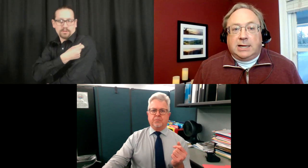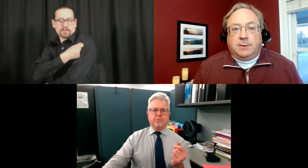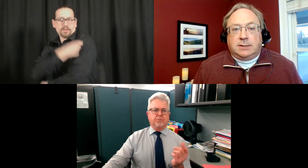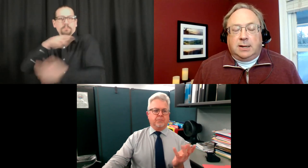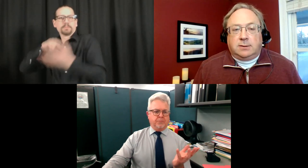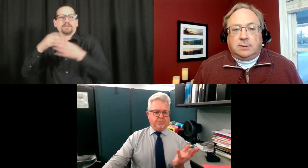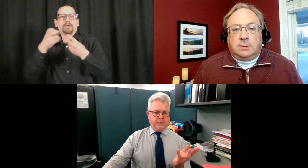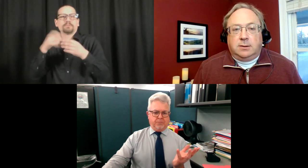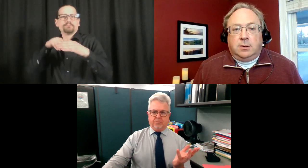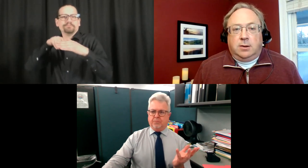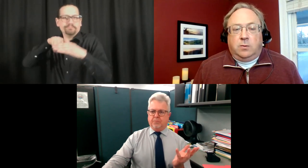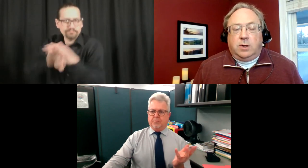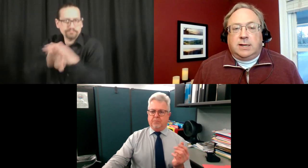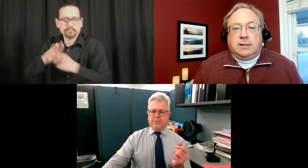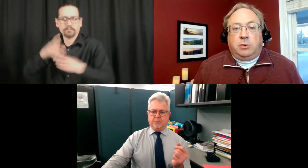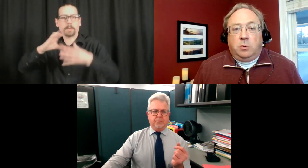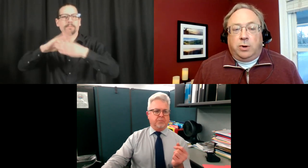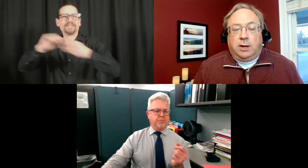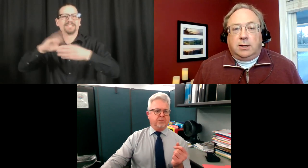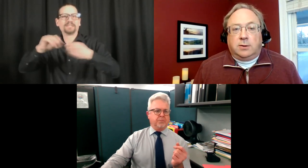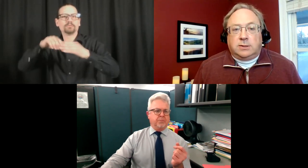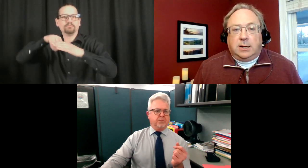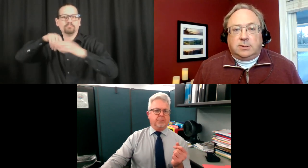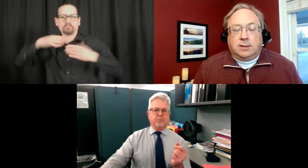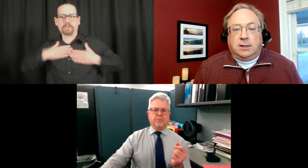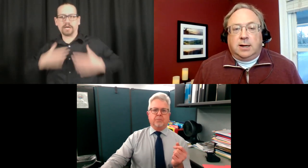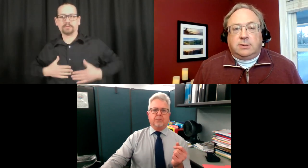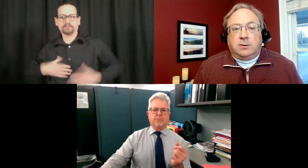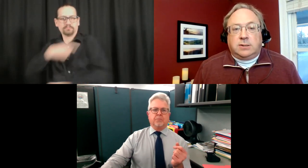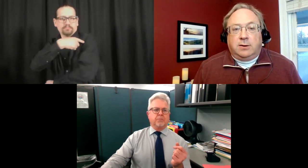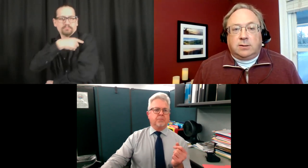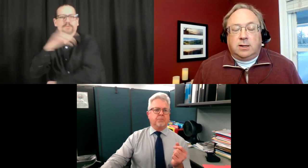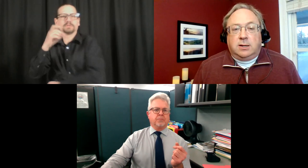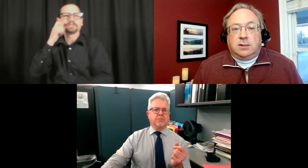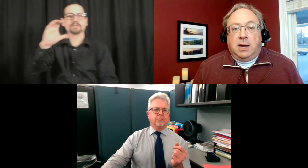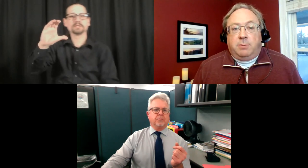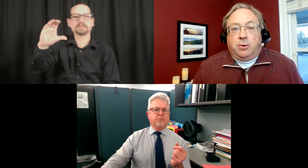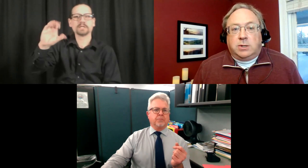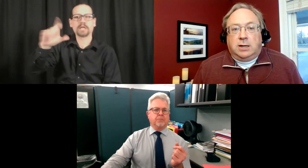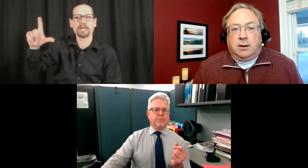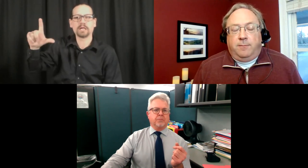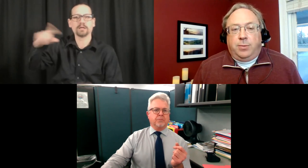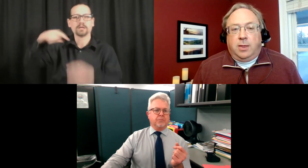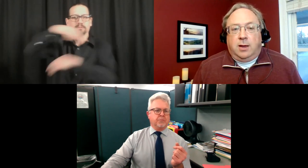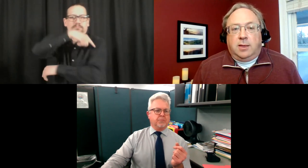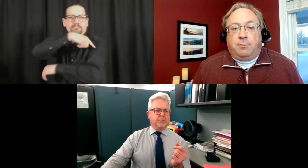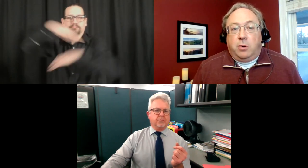the cytoplasm of the cells, where it sends a blueprint into those cells and tells those cells to make a protein. That